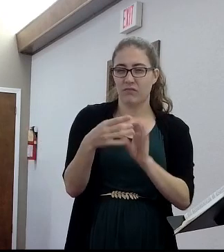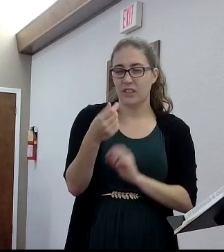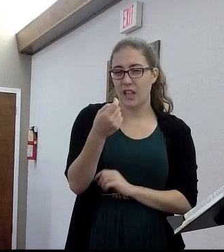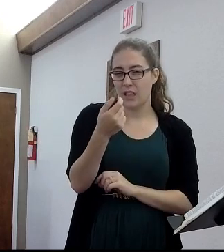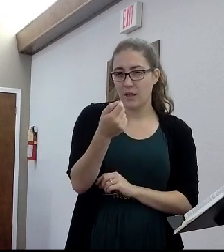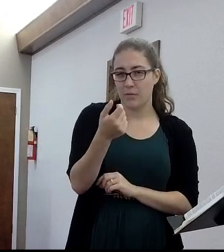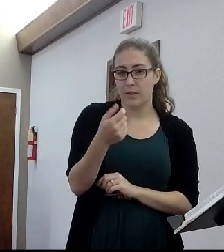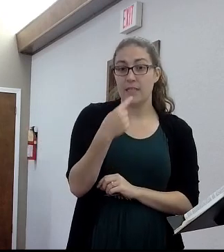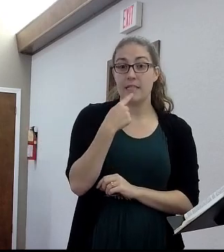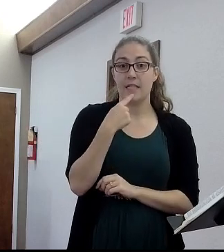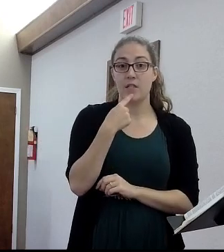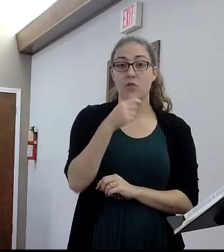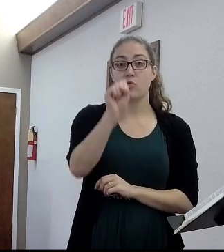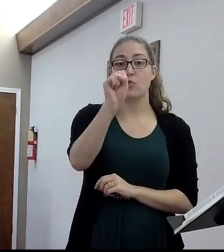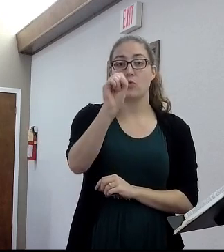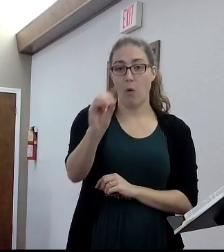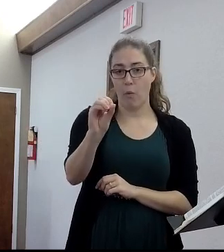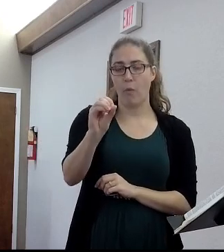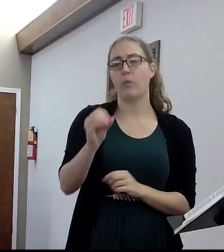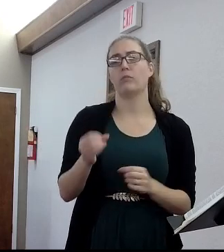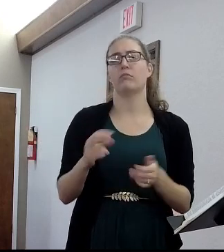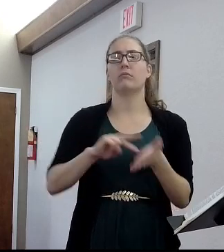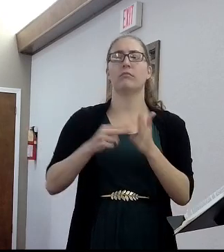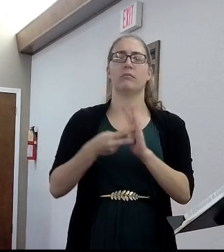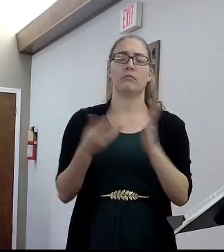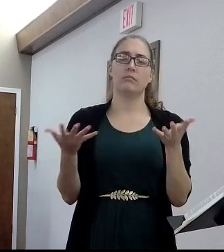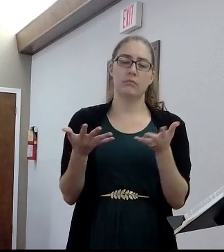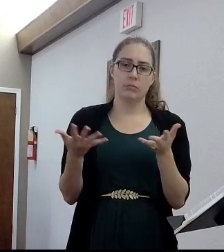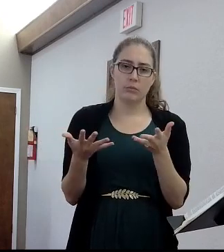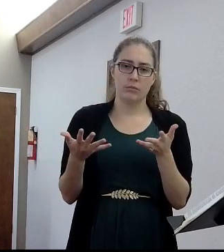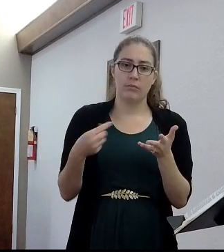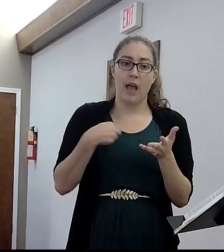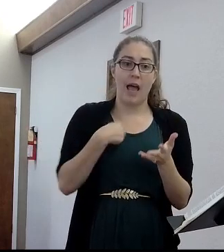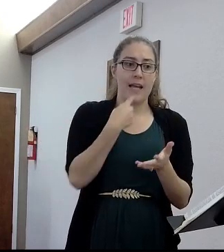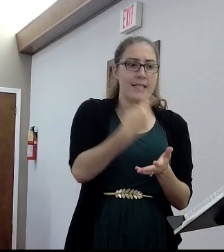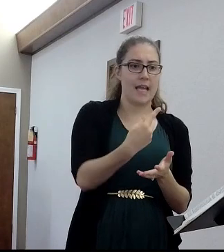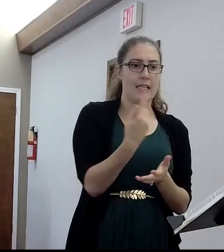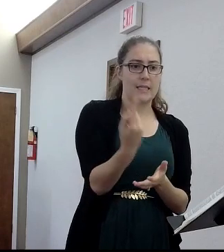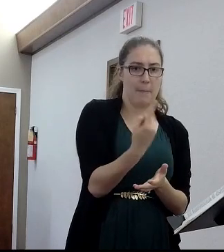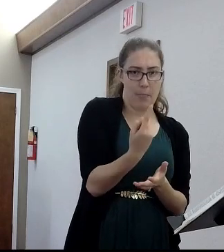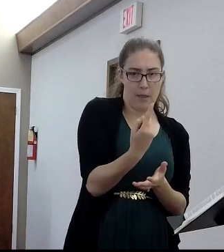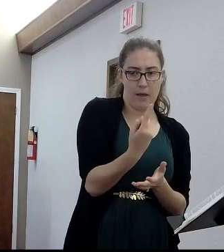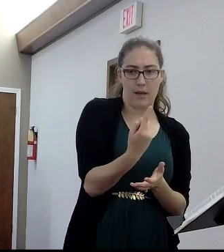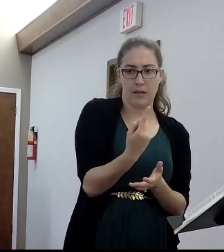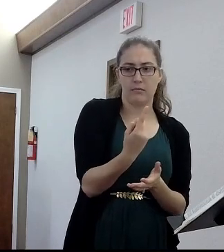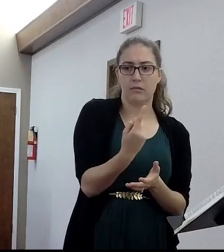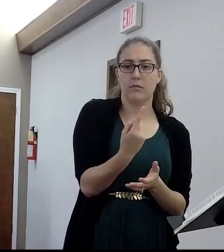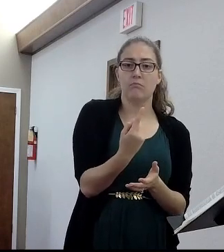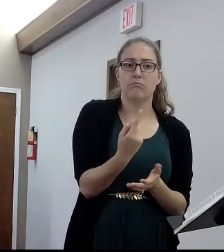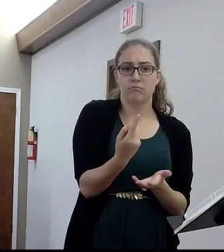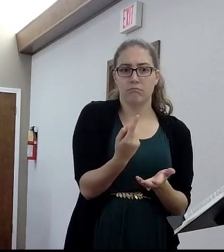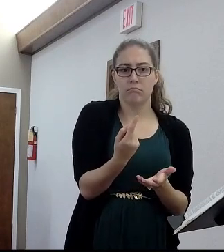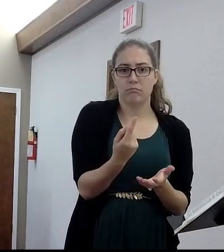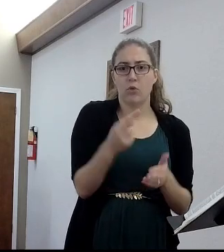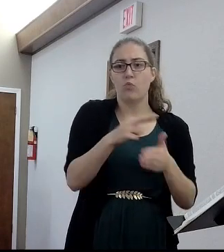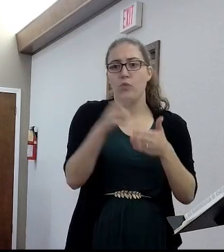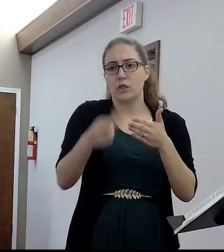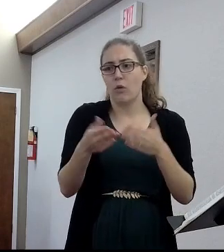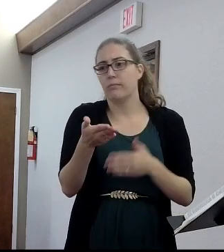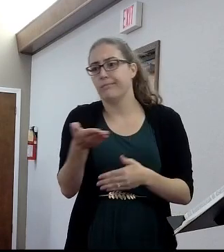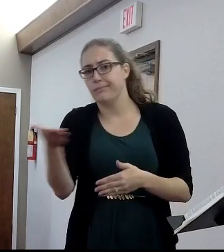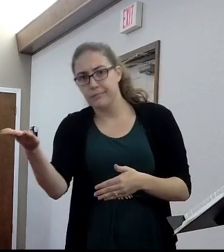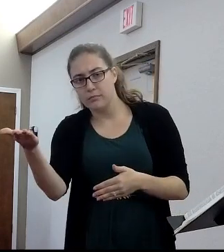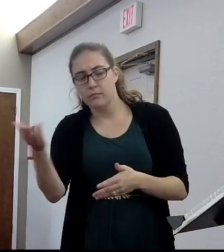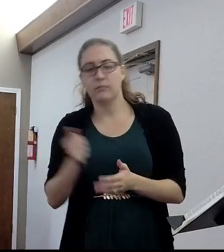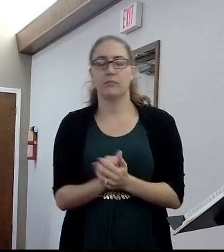So, right? So, what does that mean? I said this. So this, right? So that we may boldly say, the